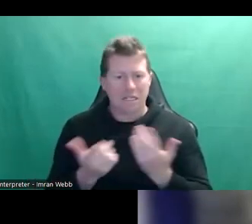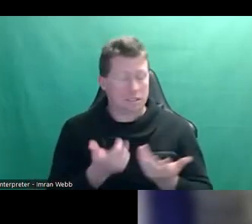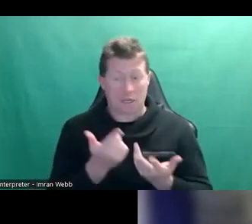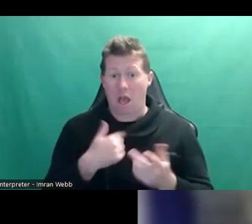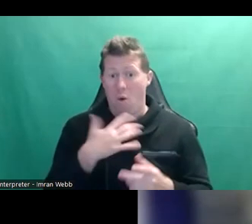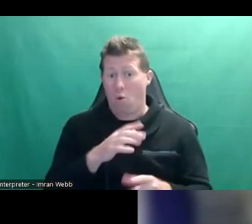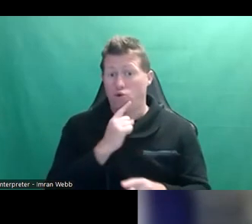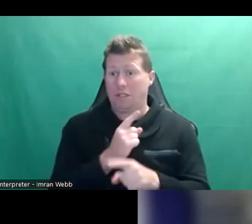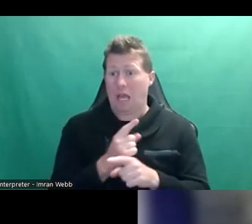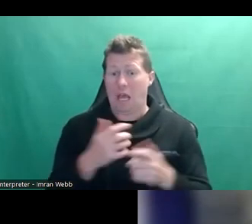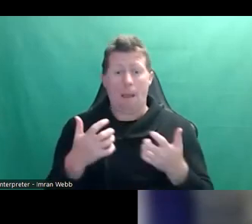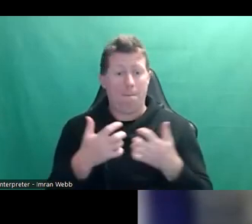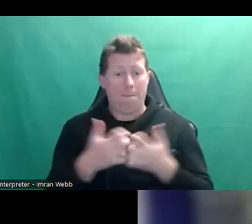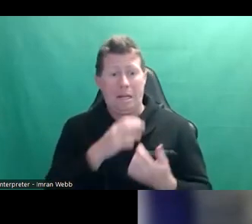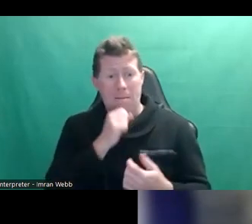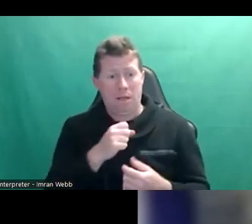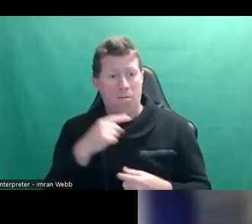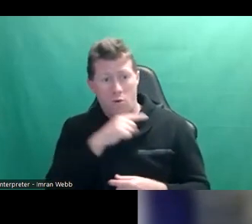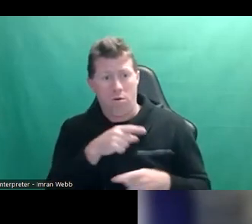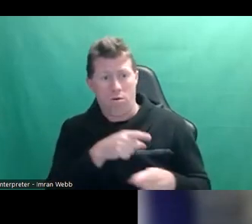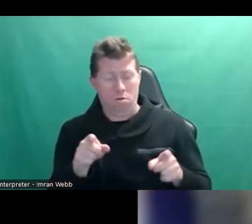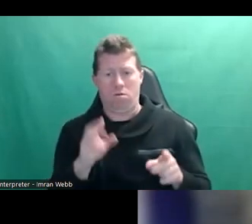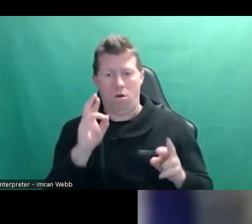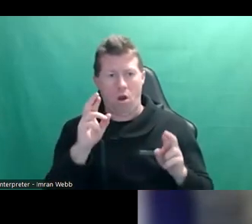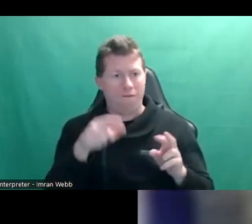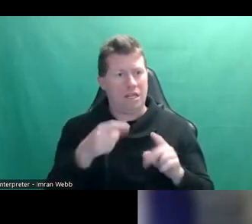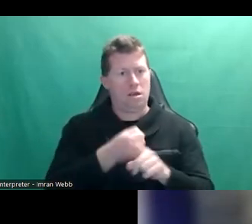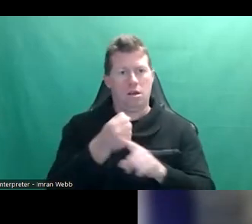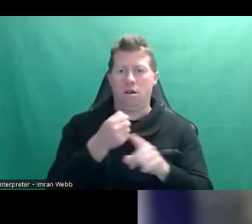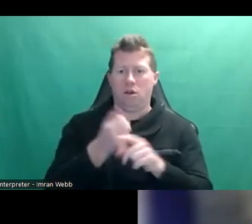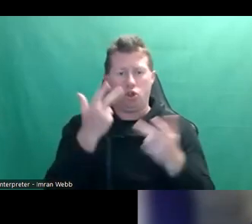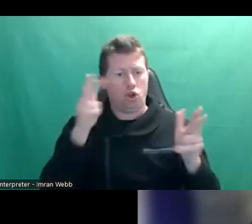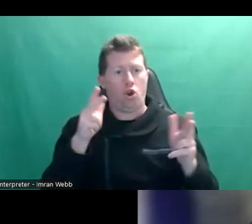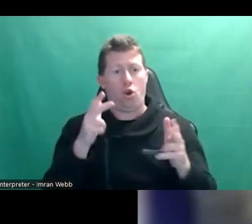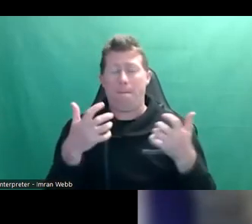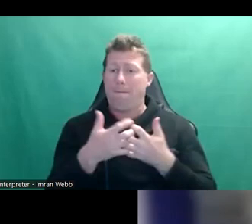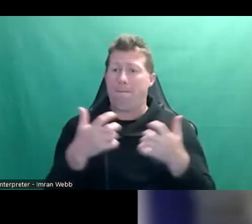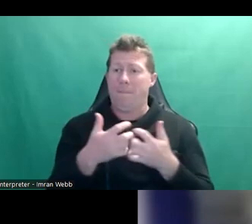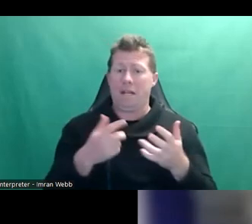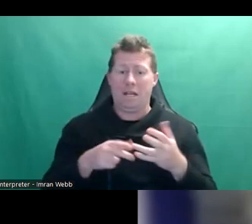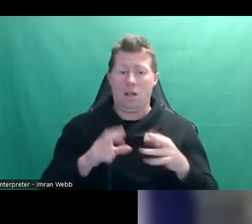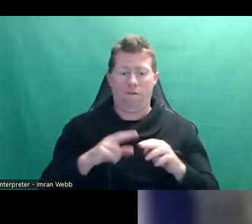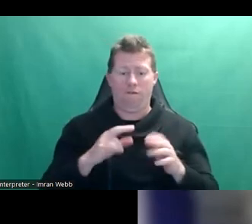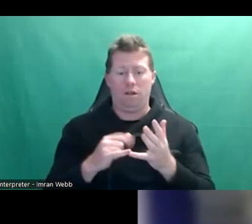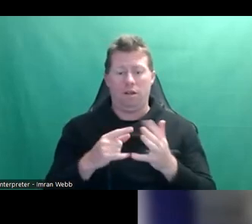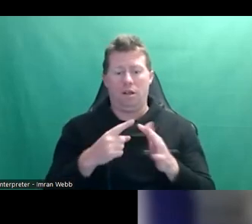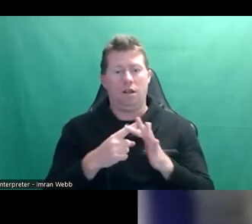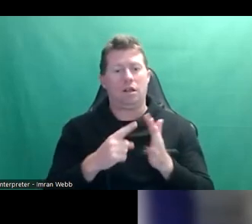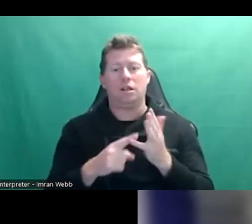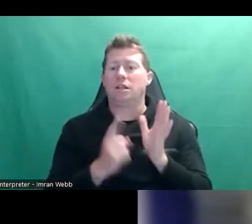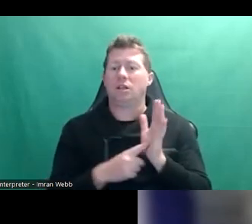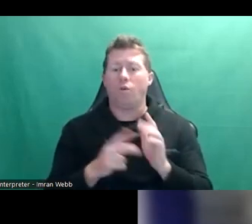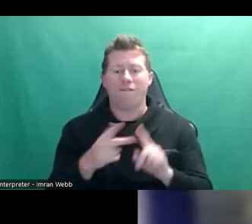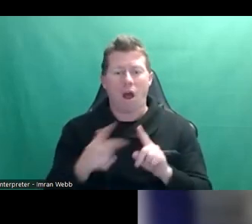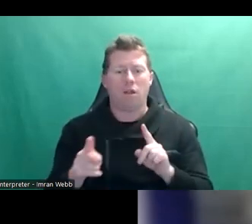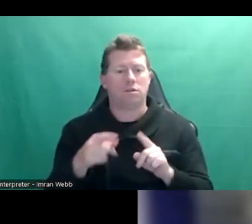is that, and that I hope the Teachers Consent campaign drew attention to, was that the vast majority of sexual violence and those times